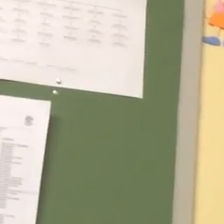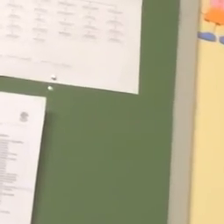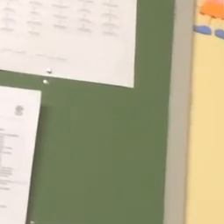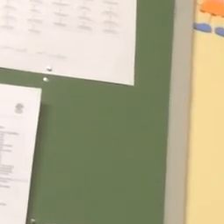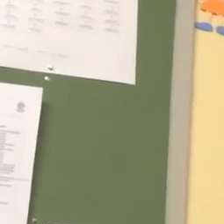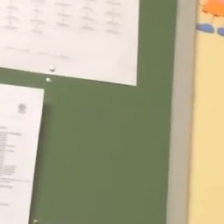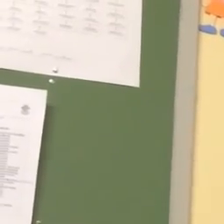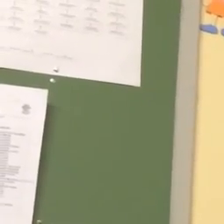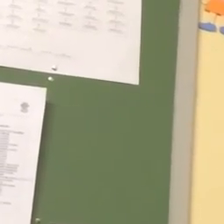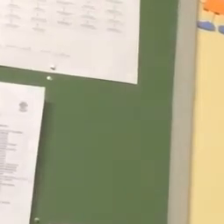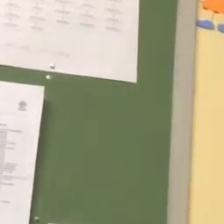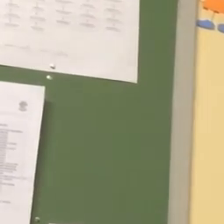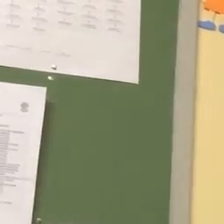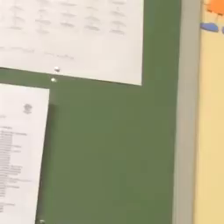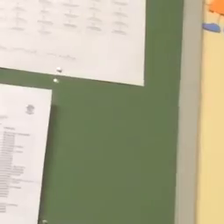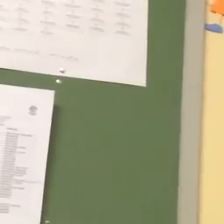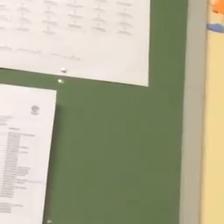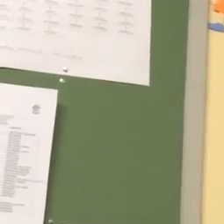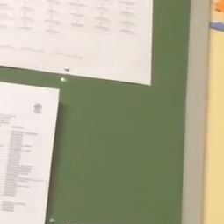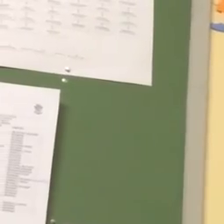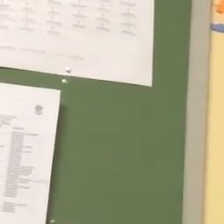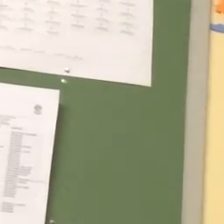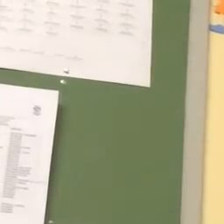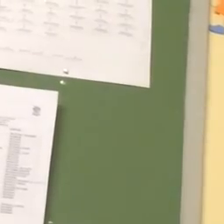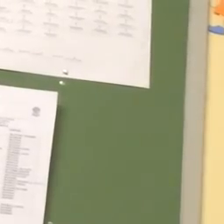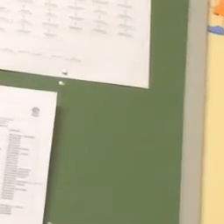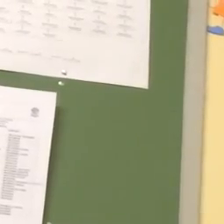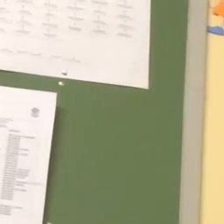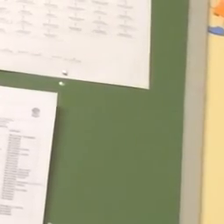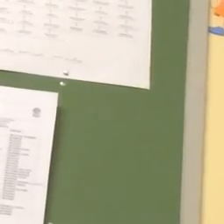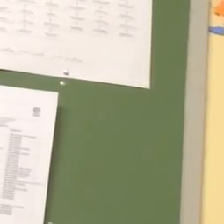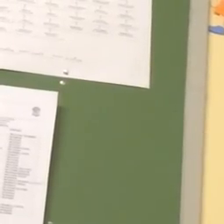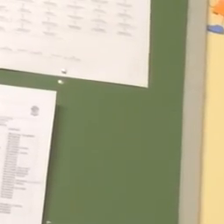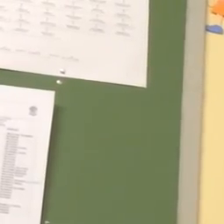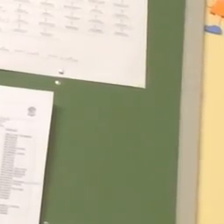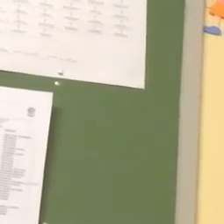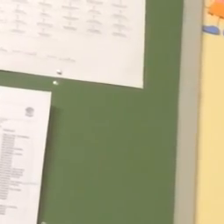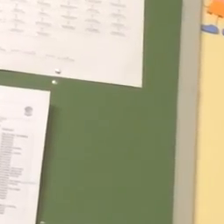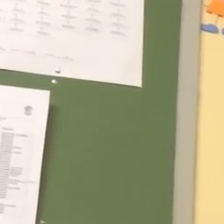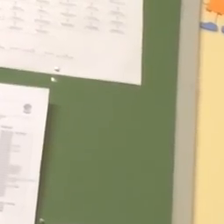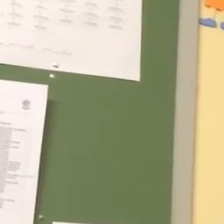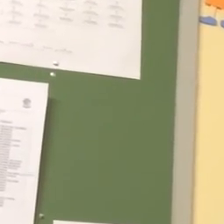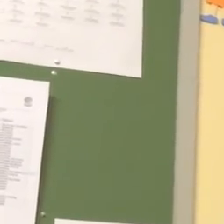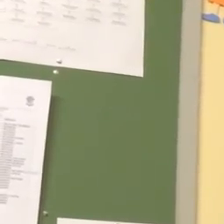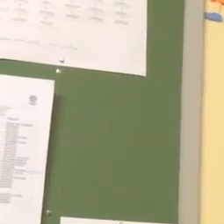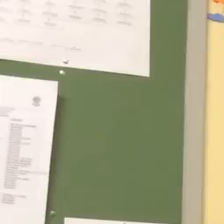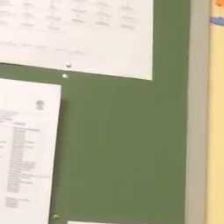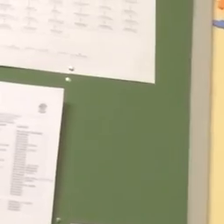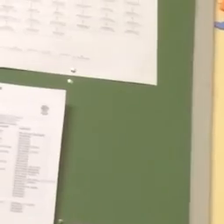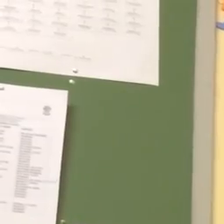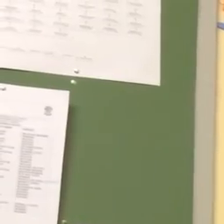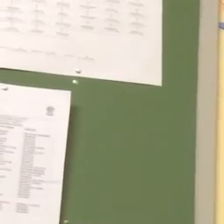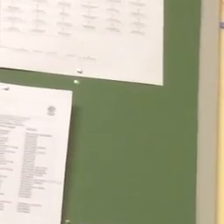keeping us posted receiving the the booklets um i would like to give my views on